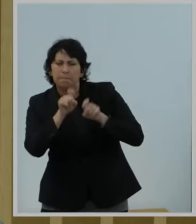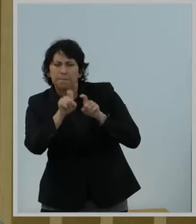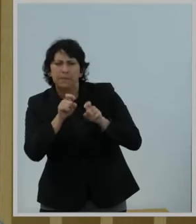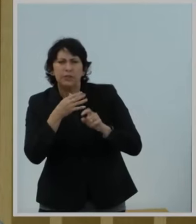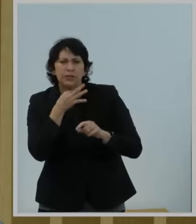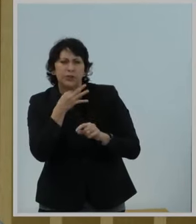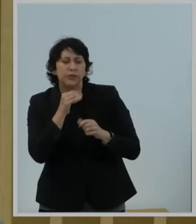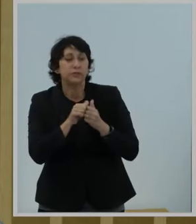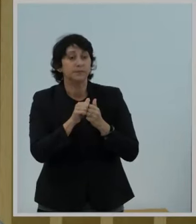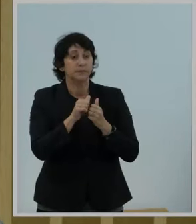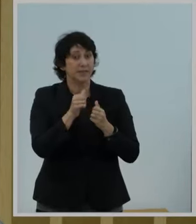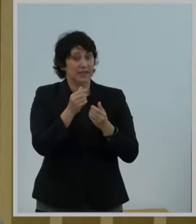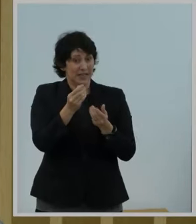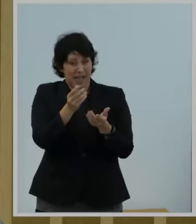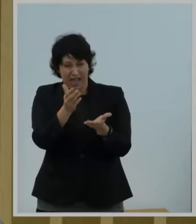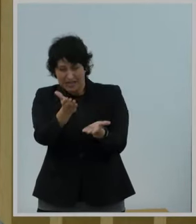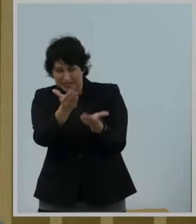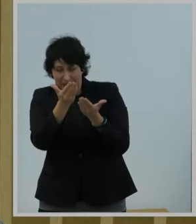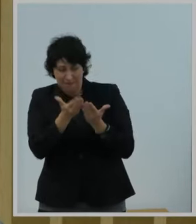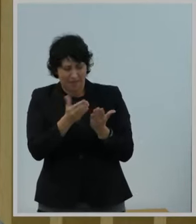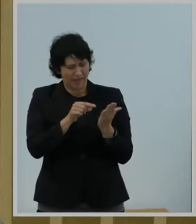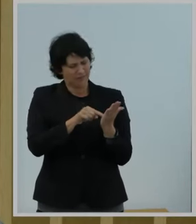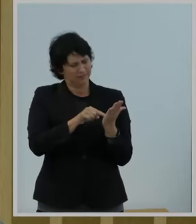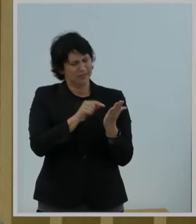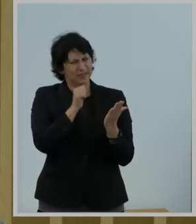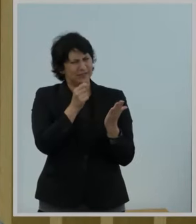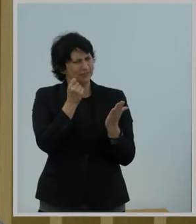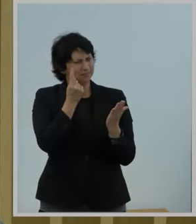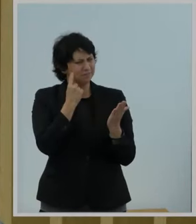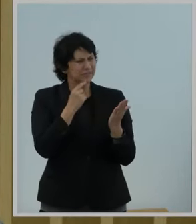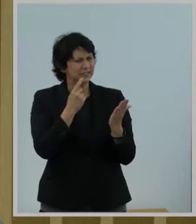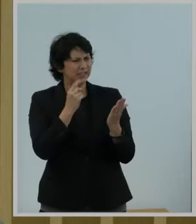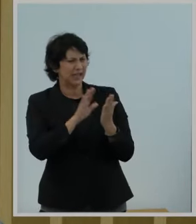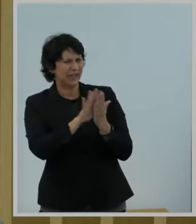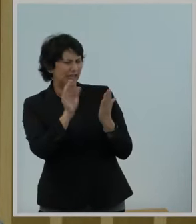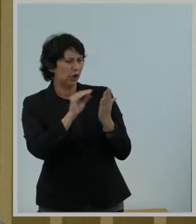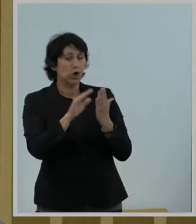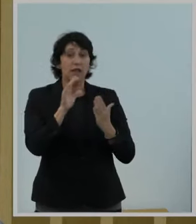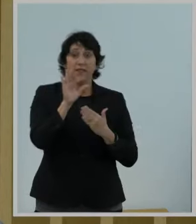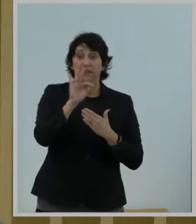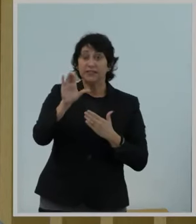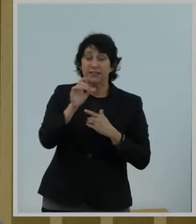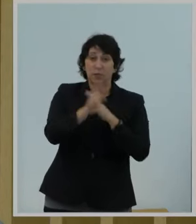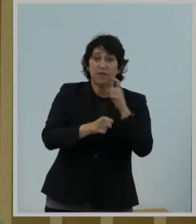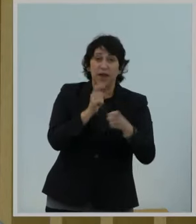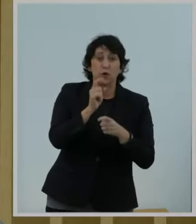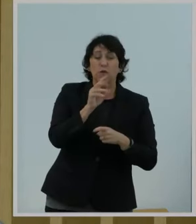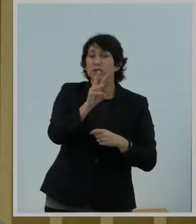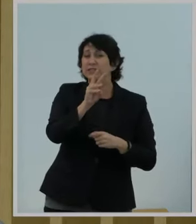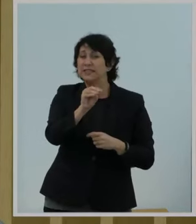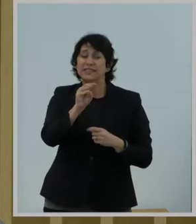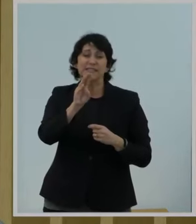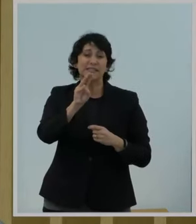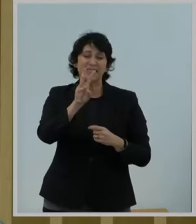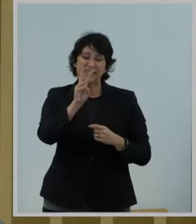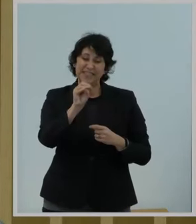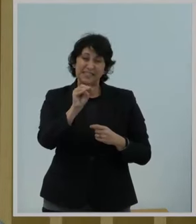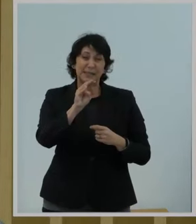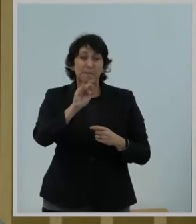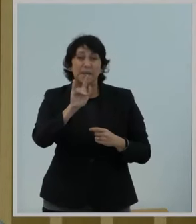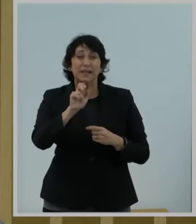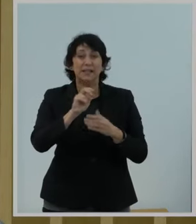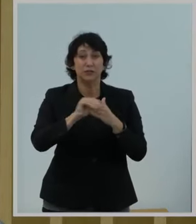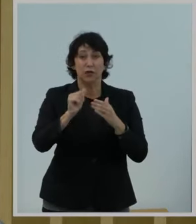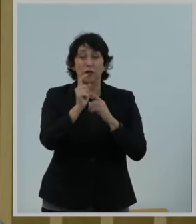The information that I wanted was not entirely there. For example, the FCC has provided over $60 million in ECF funds to provide